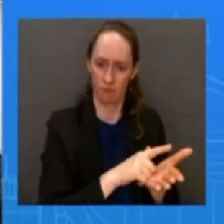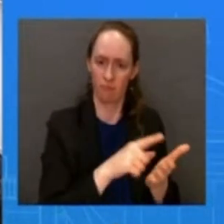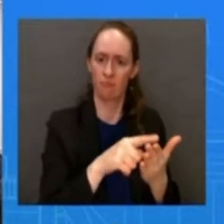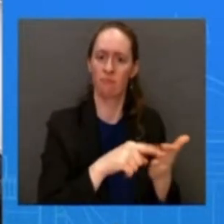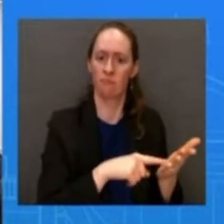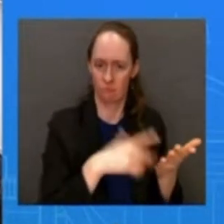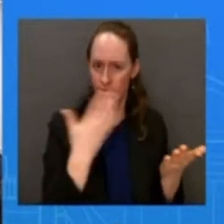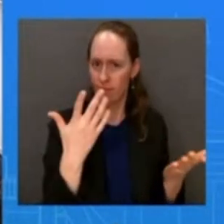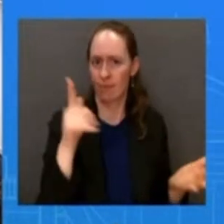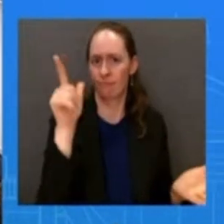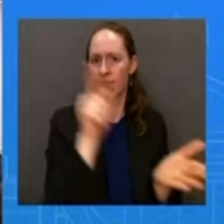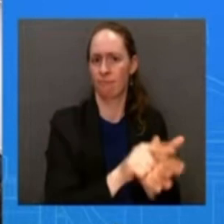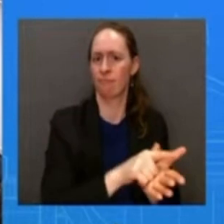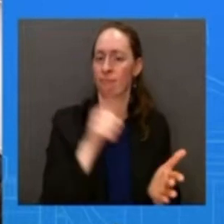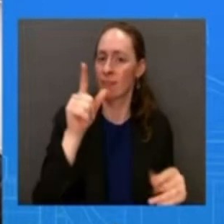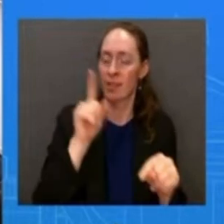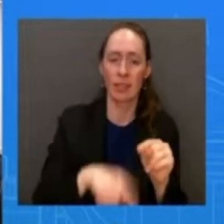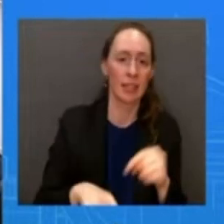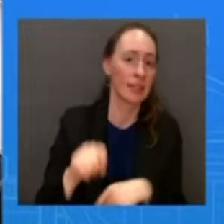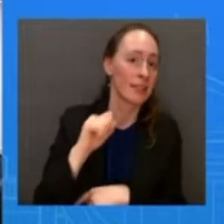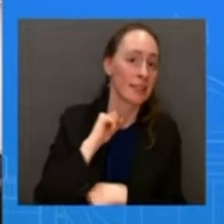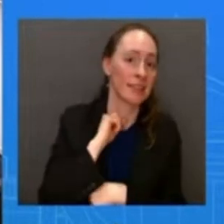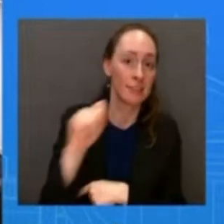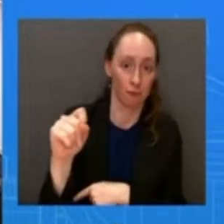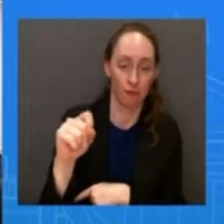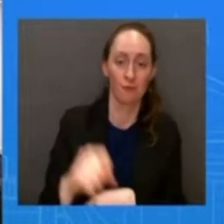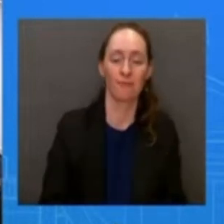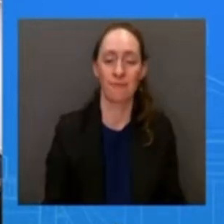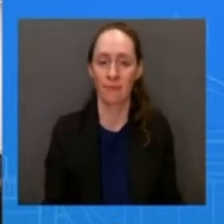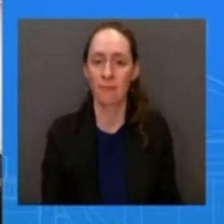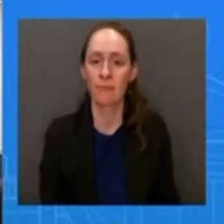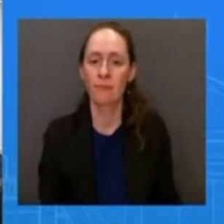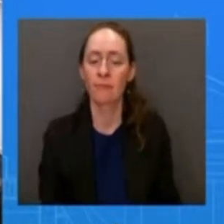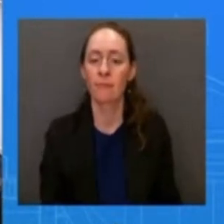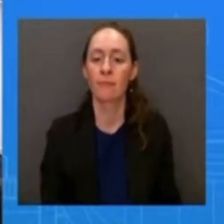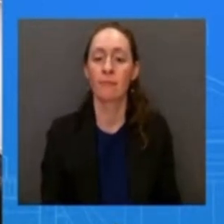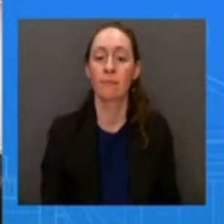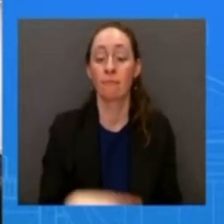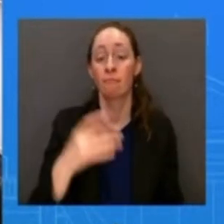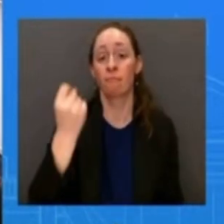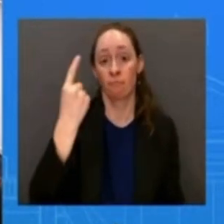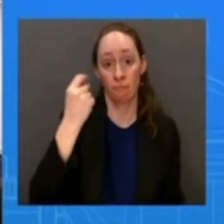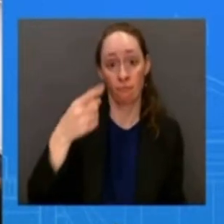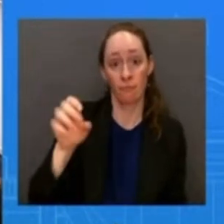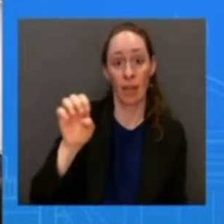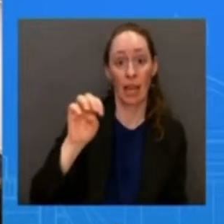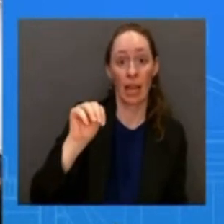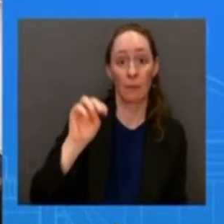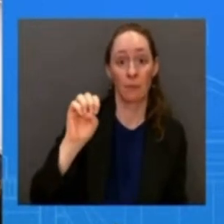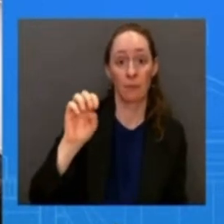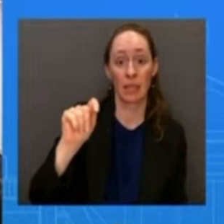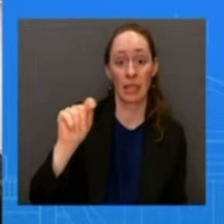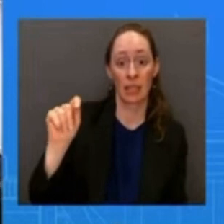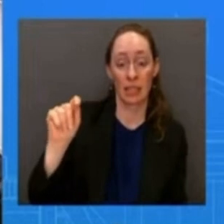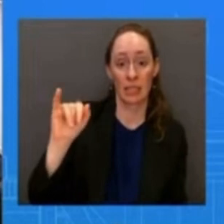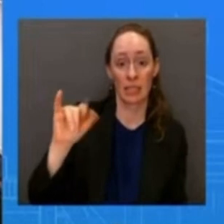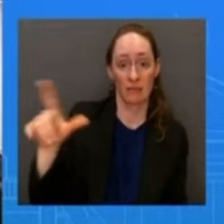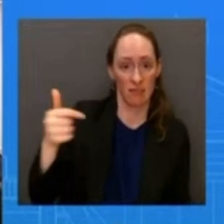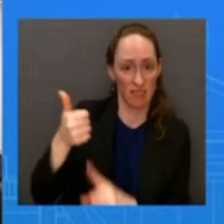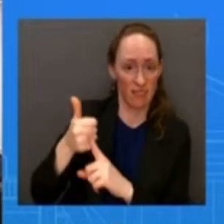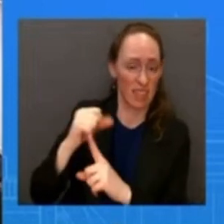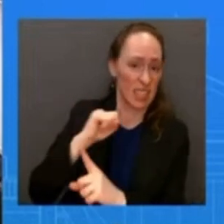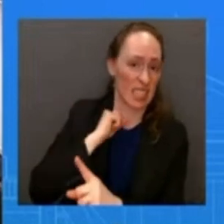emmett till was killed lynched in mississippi but the issue is um the mother of emmett till